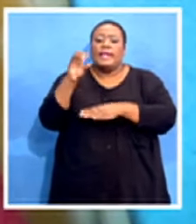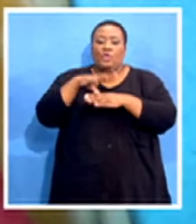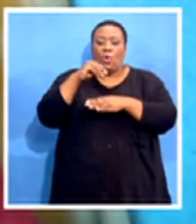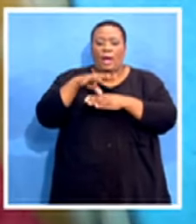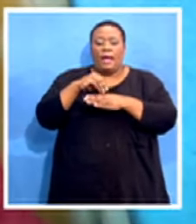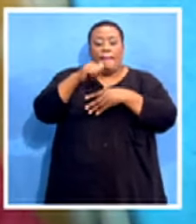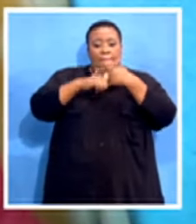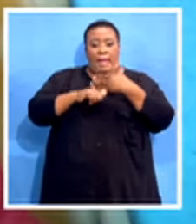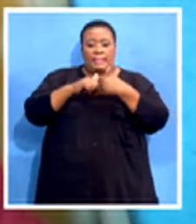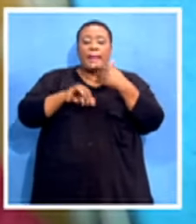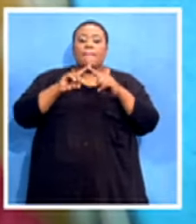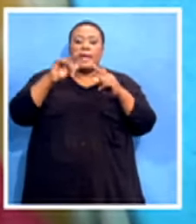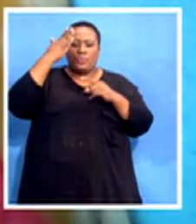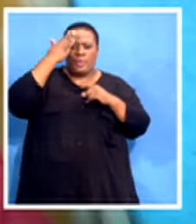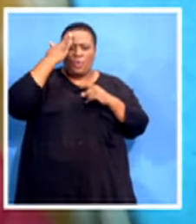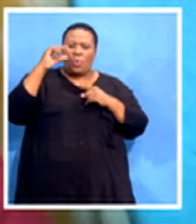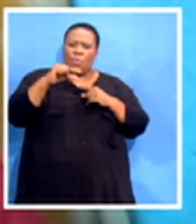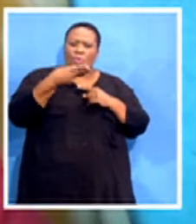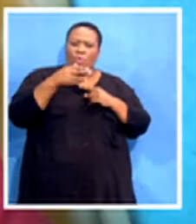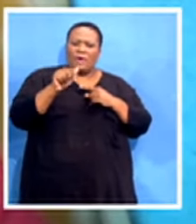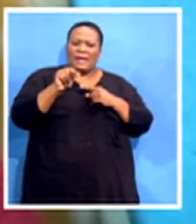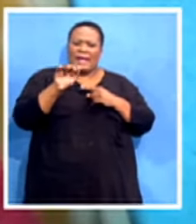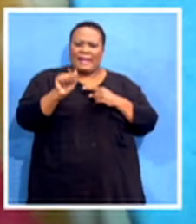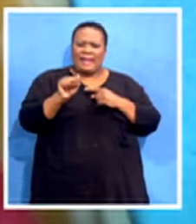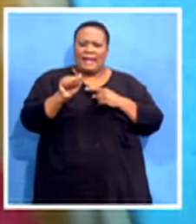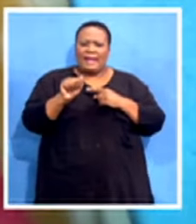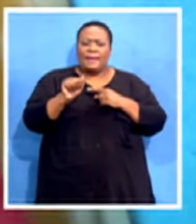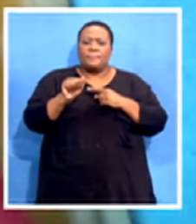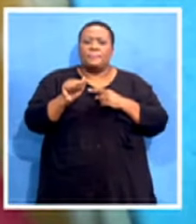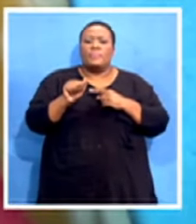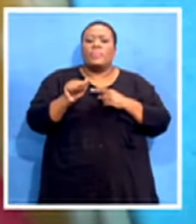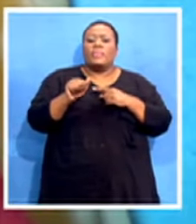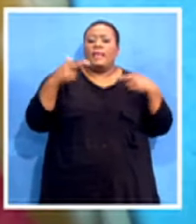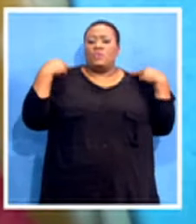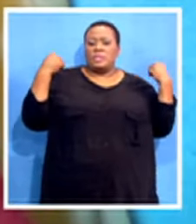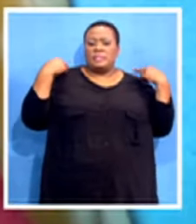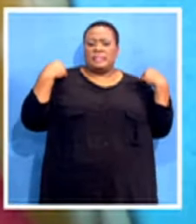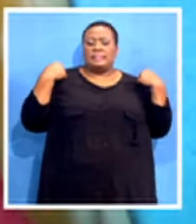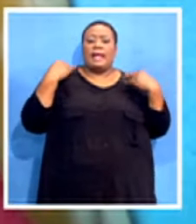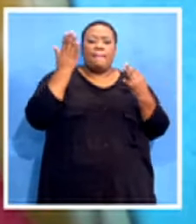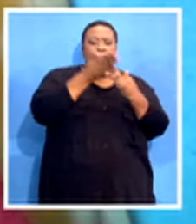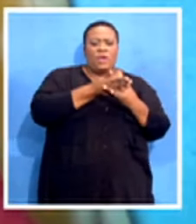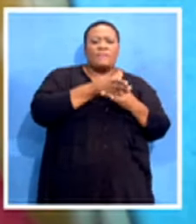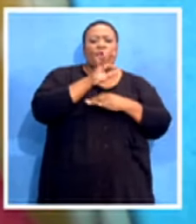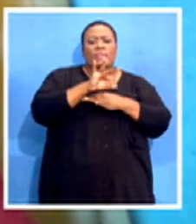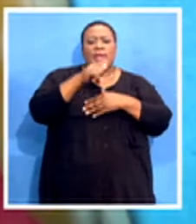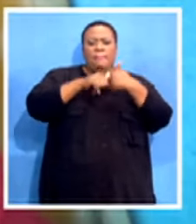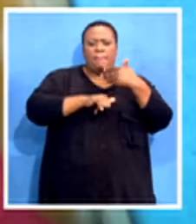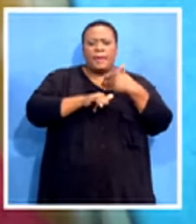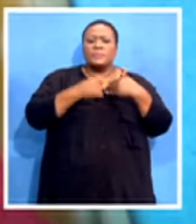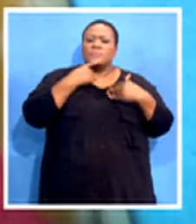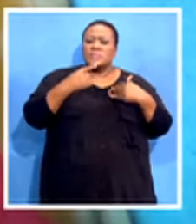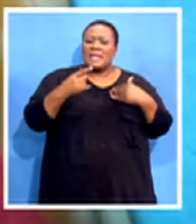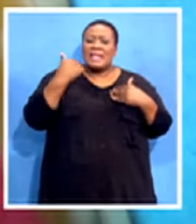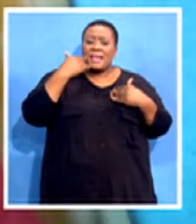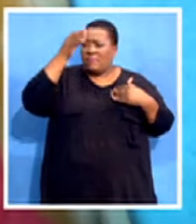month. But we know that in Ghana, they are giving them text break for three months. And we're saying if the government doesn't have cash, they